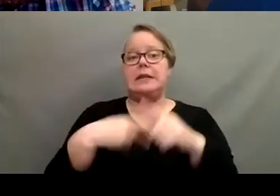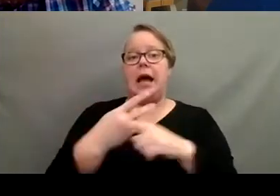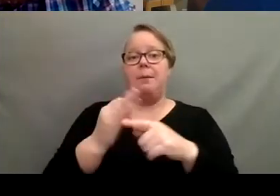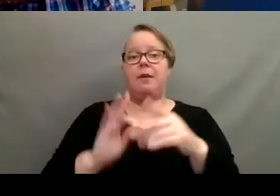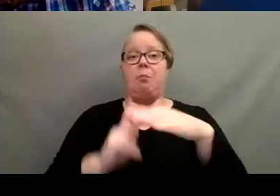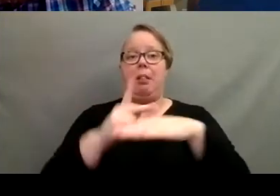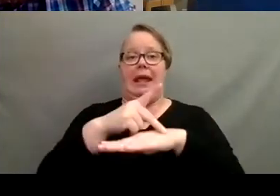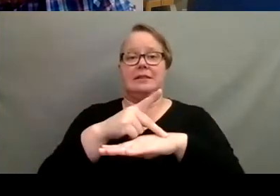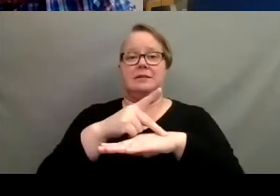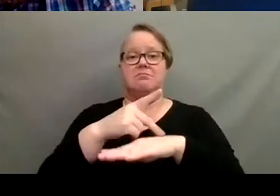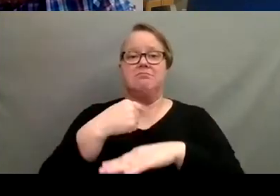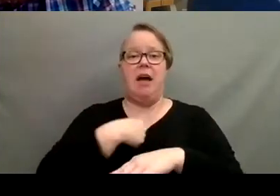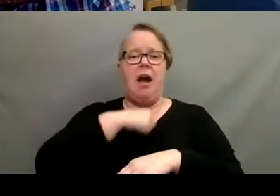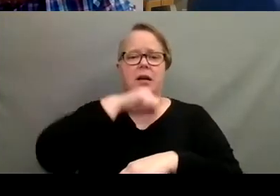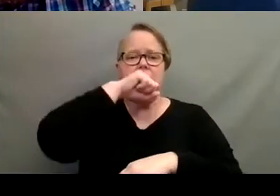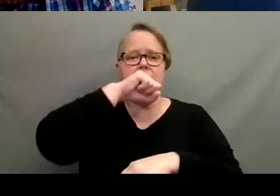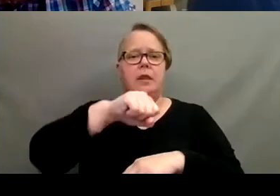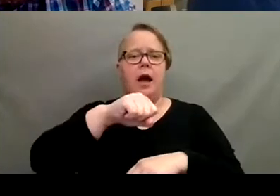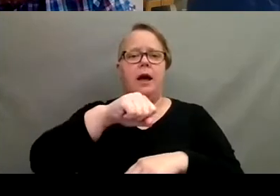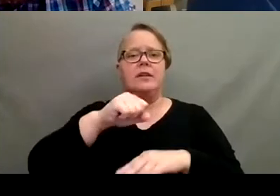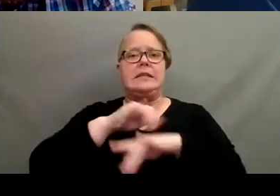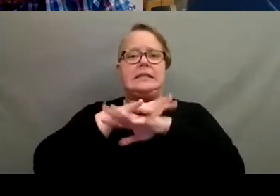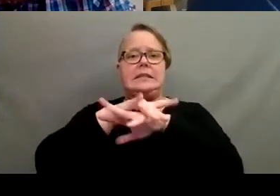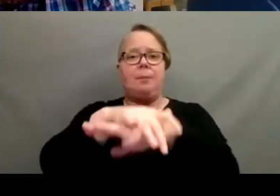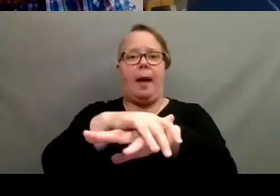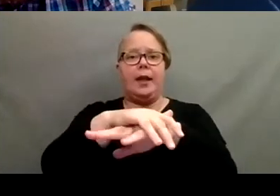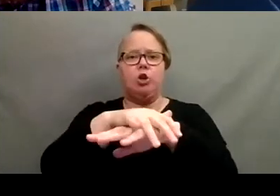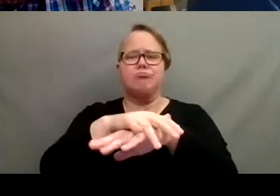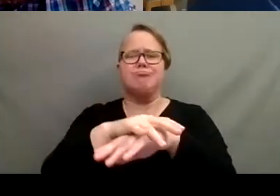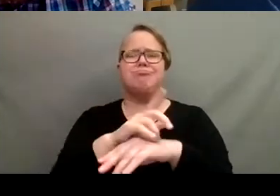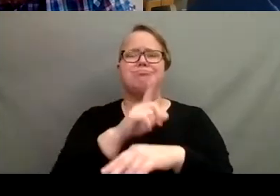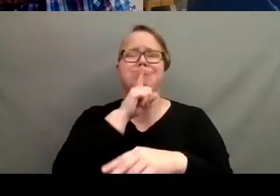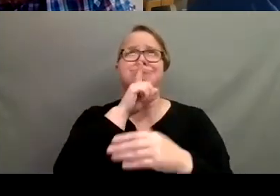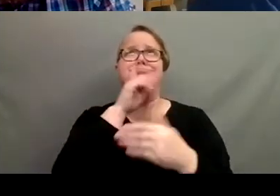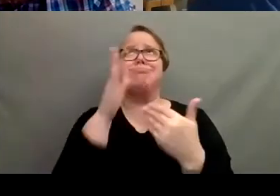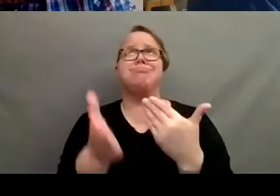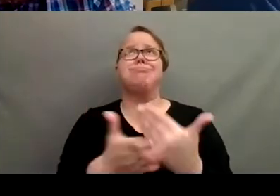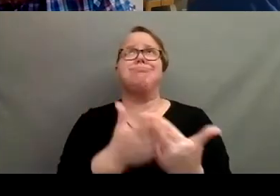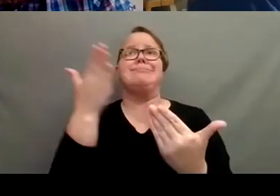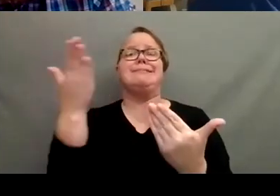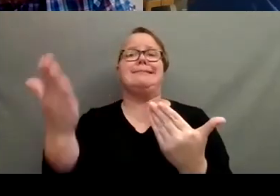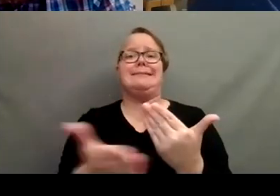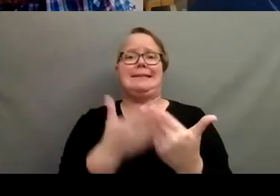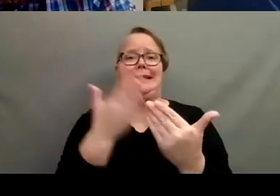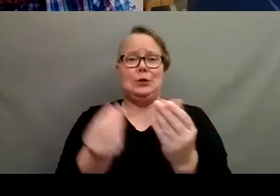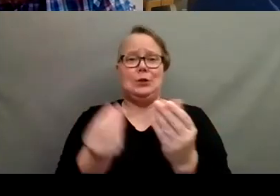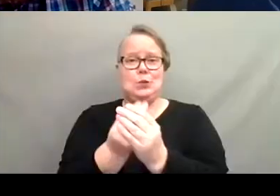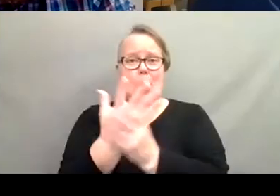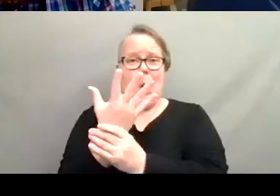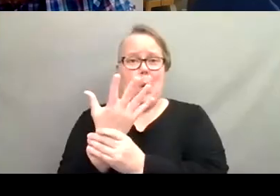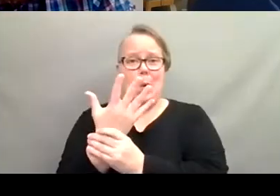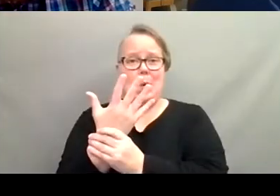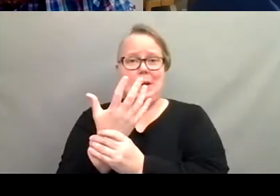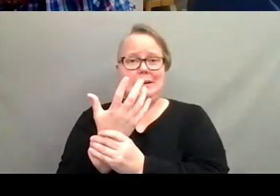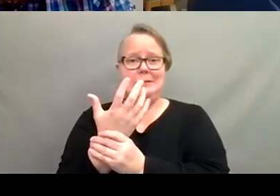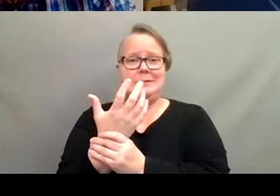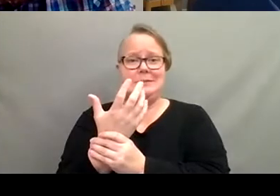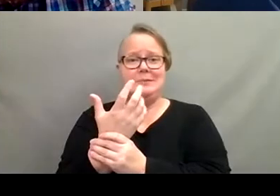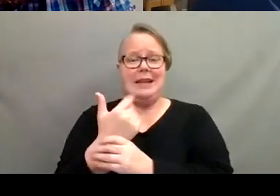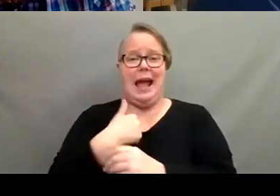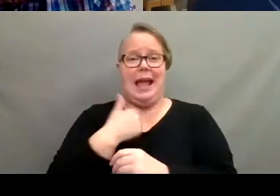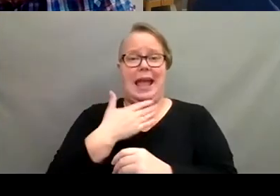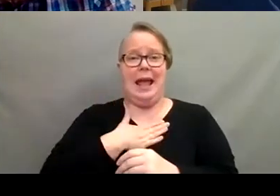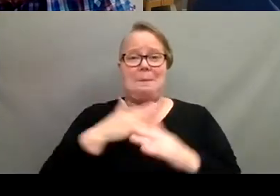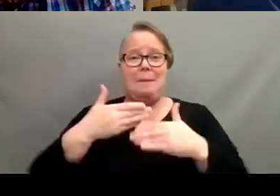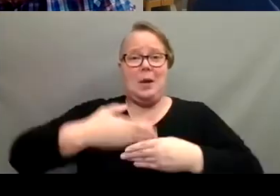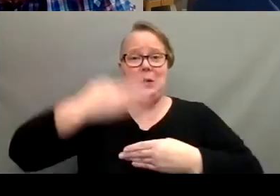is. I love, for example, I love spider plant. It's a super easy to grow house plant. I've had it, I had it in my window